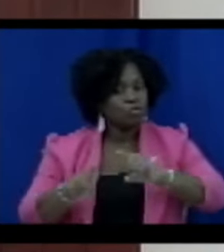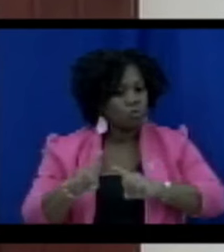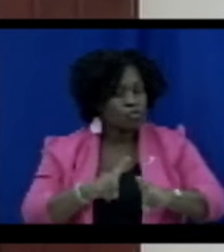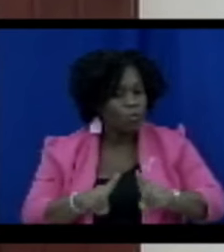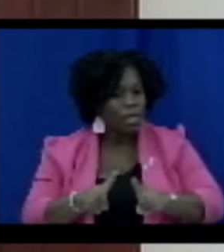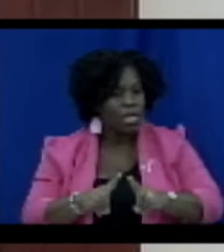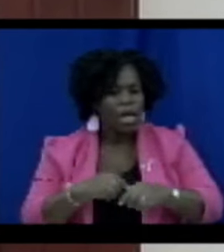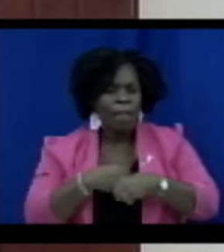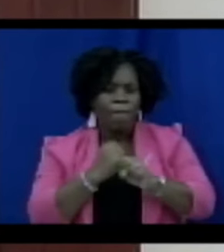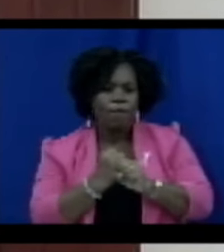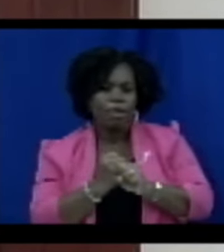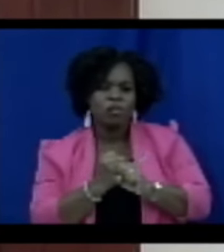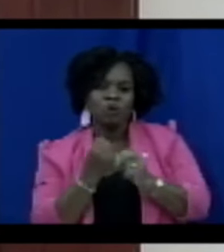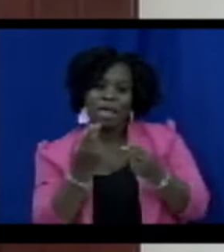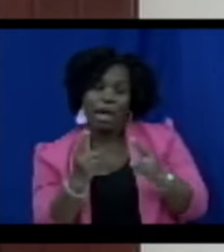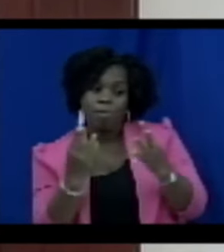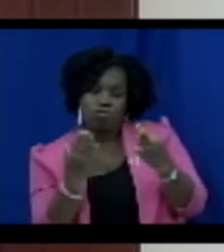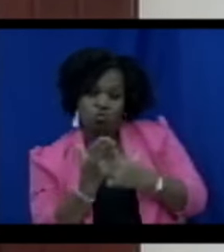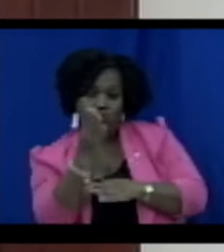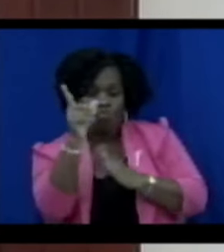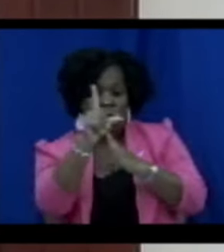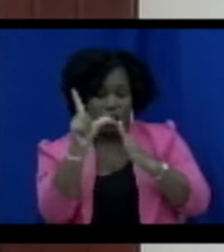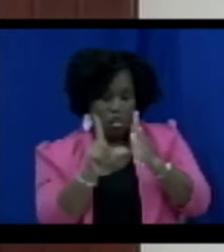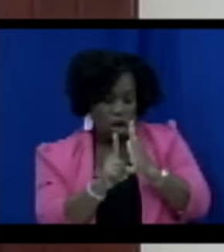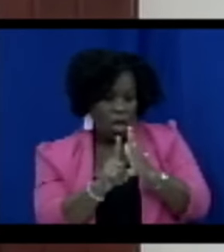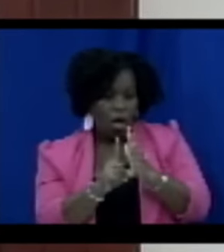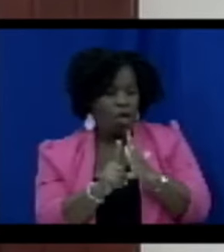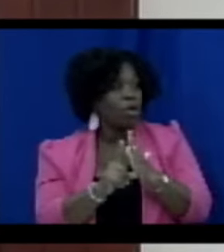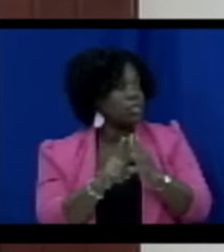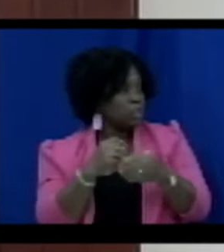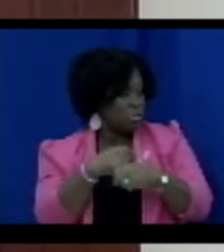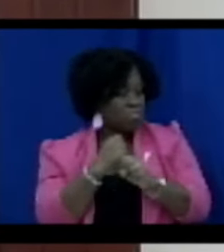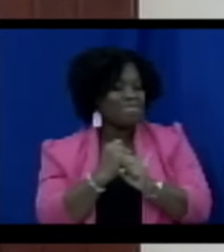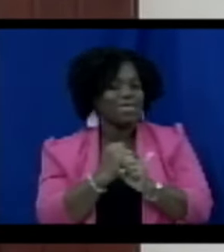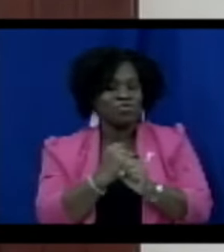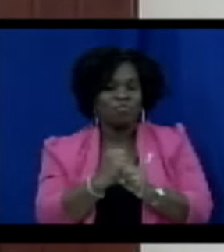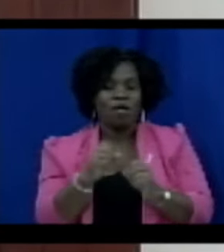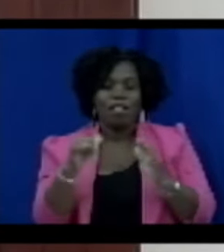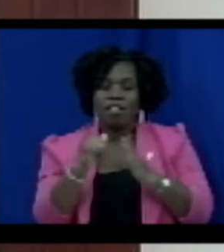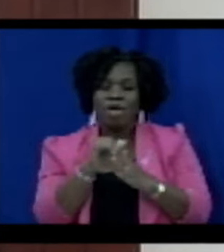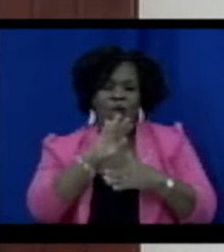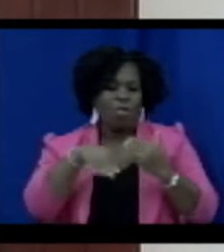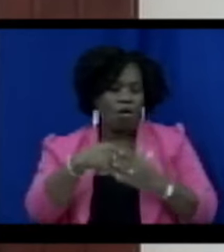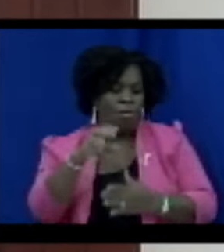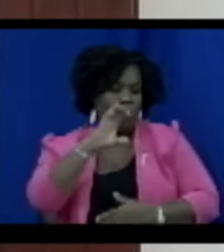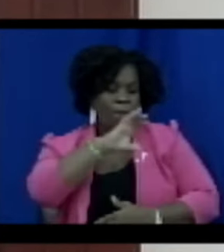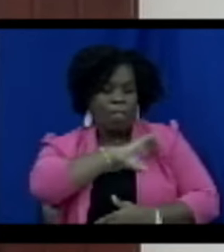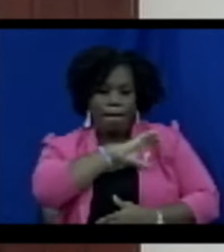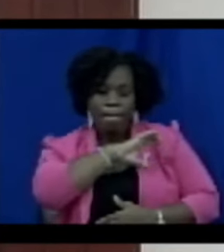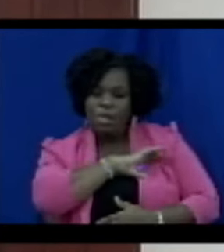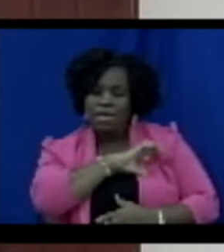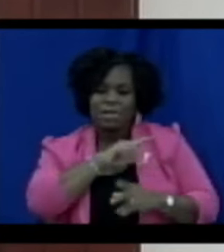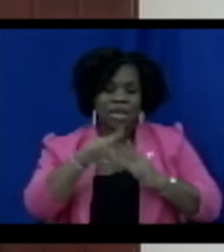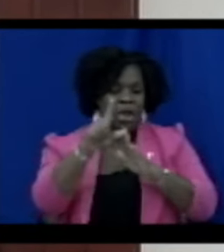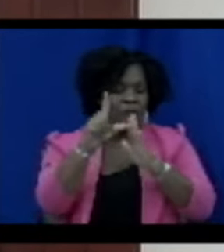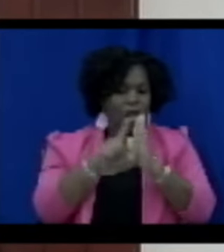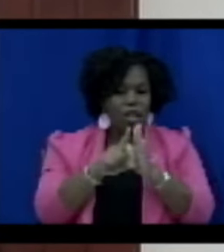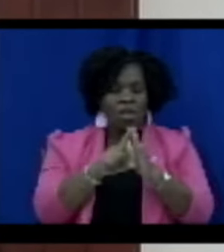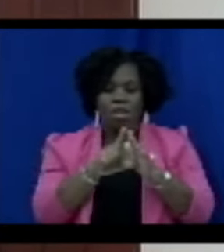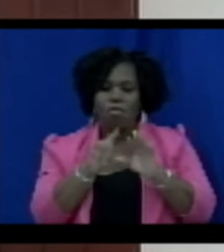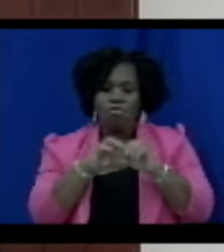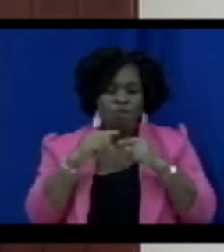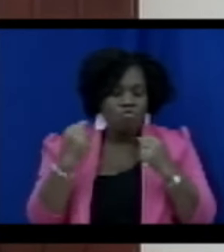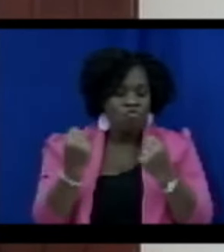and bolster the efficiency and effectiveness of our law enforcement agencies, critical elements of a sustainable island